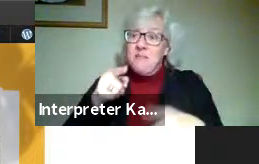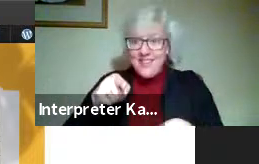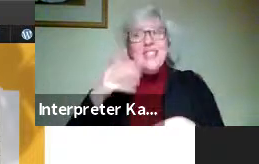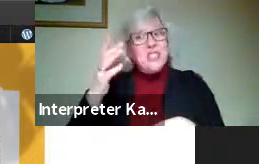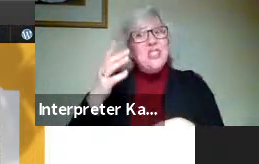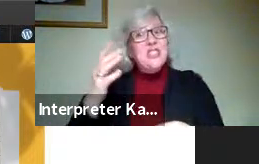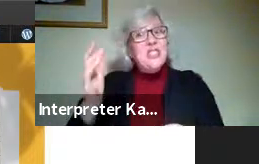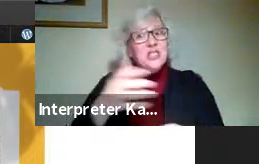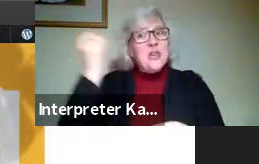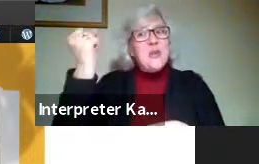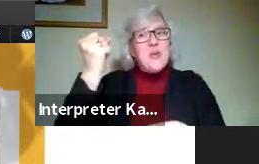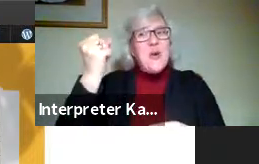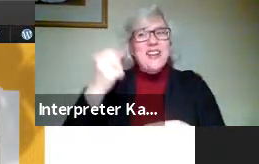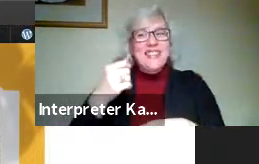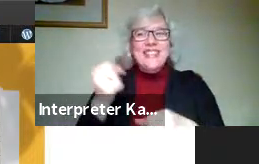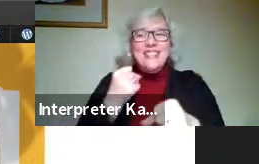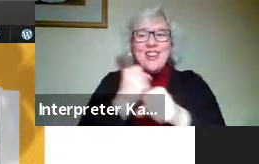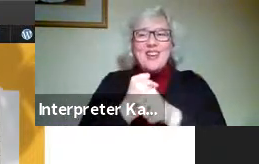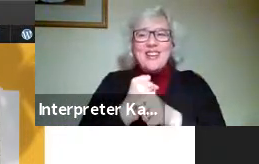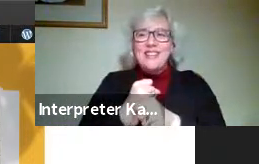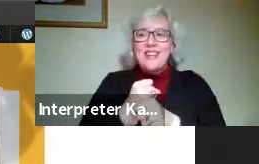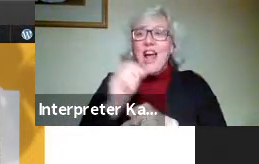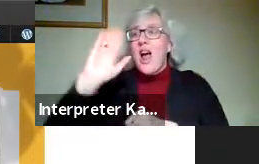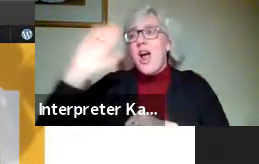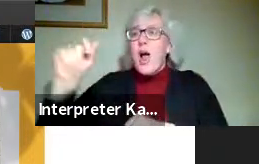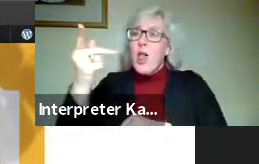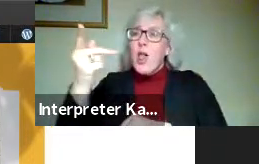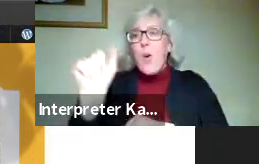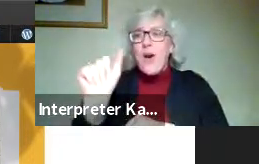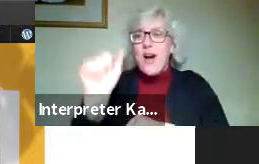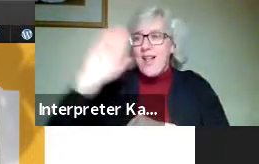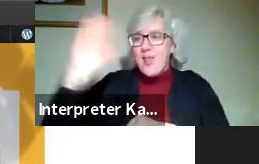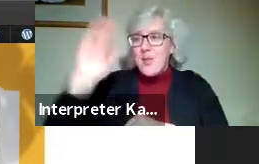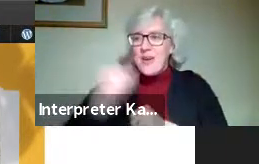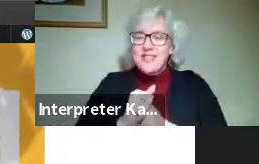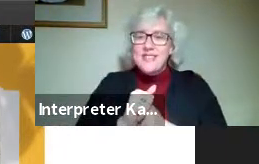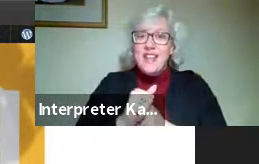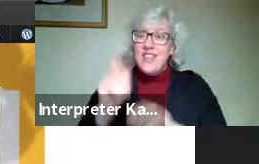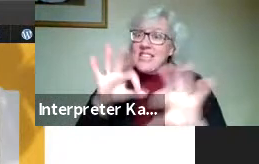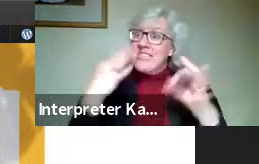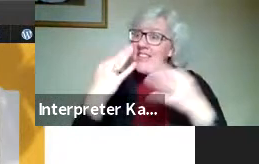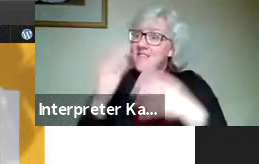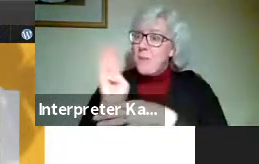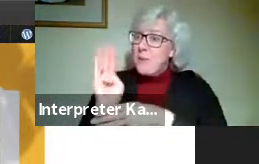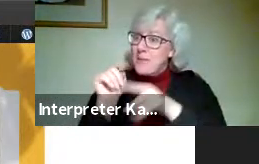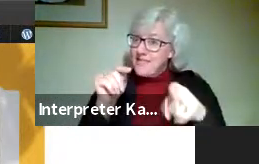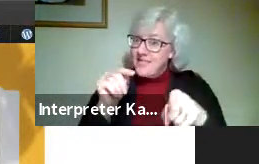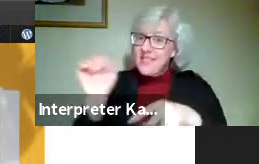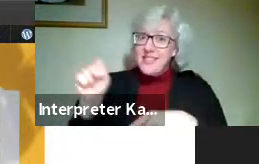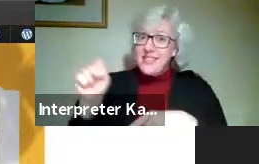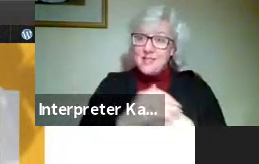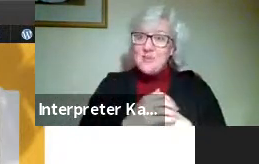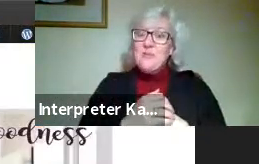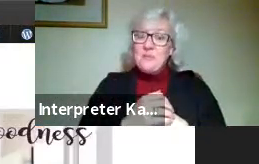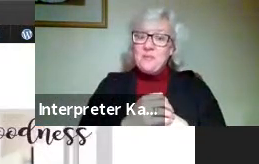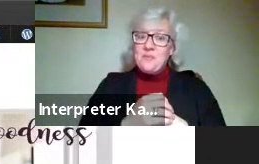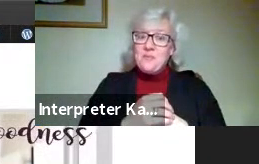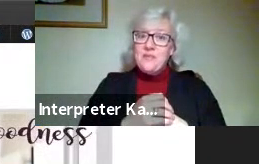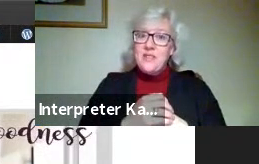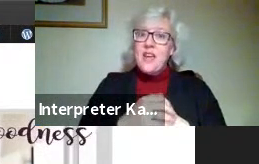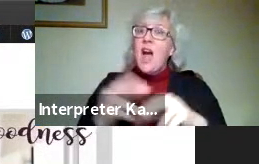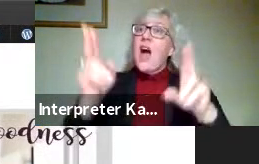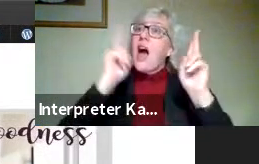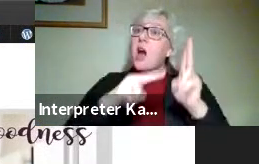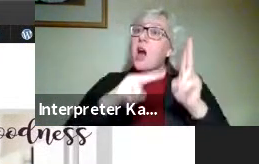pretty much took the trophy this year. So, aloha, Chelsea. She did, and I think this is also a family business. Yeah. All right.